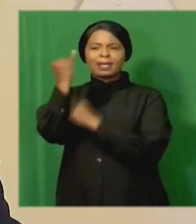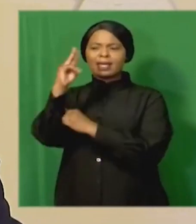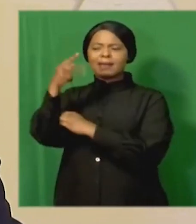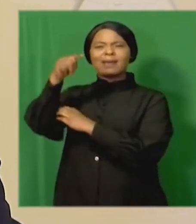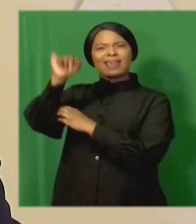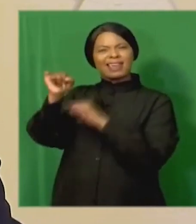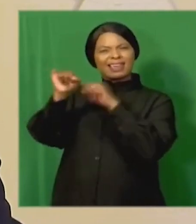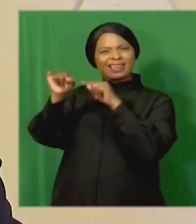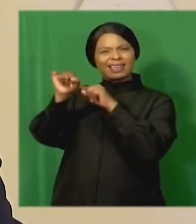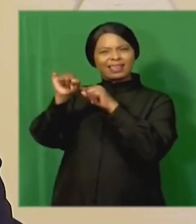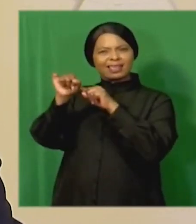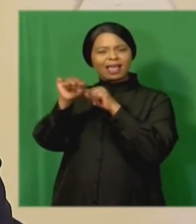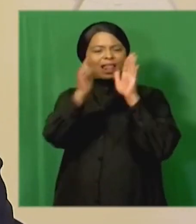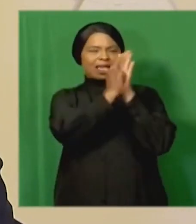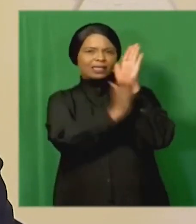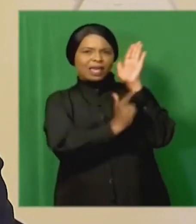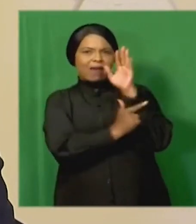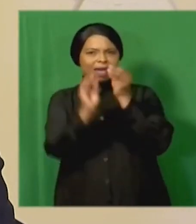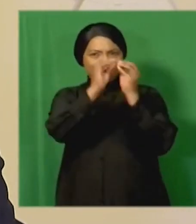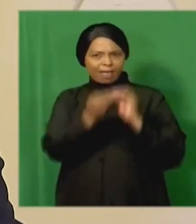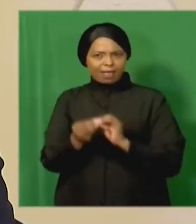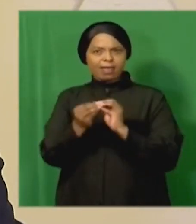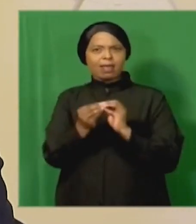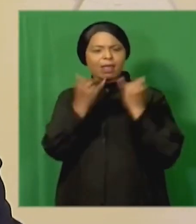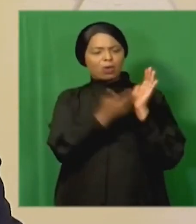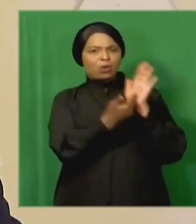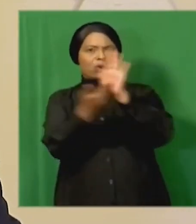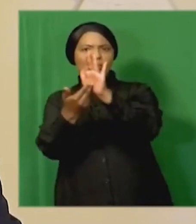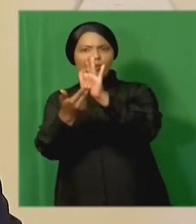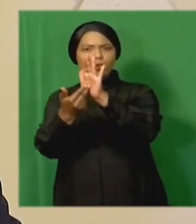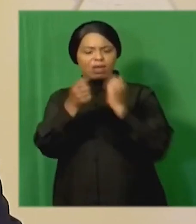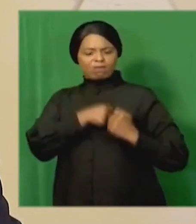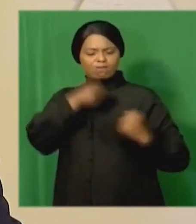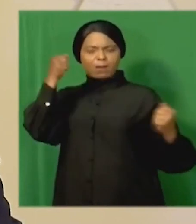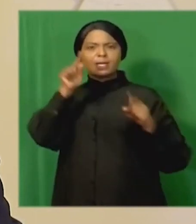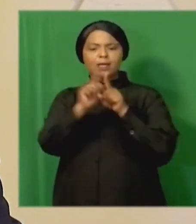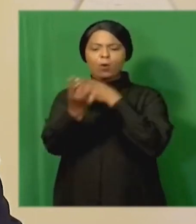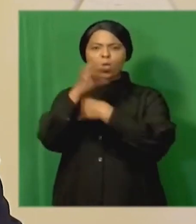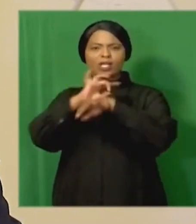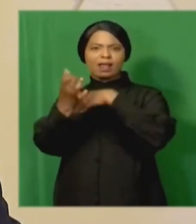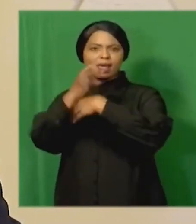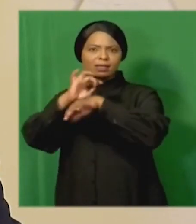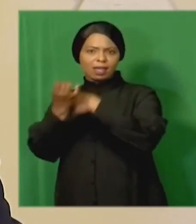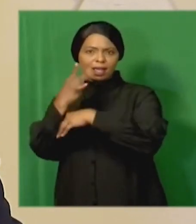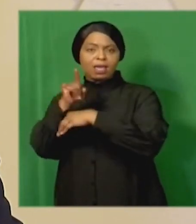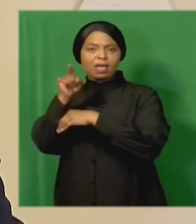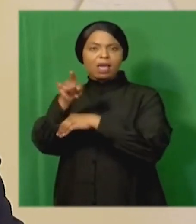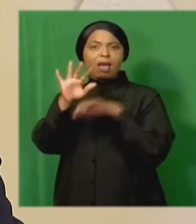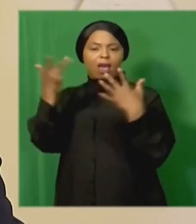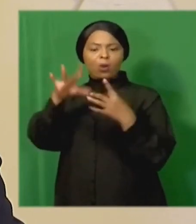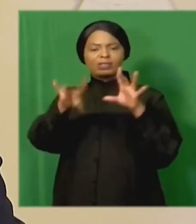legislative amendments will introduce greater transparency and consultation in the selection